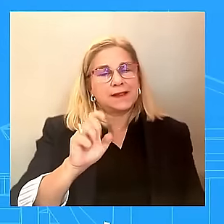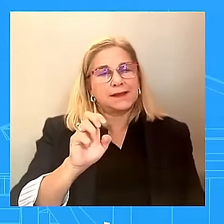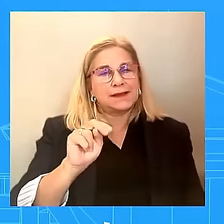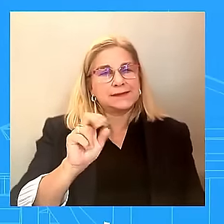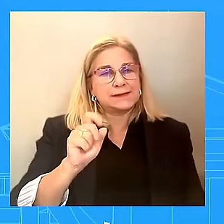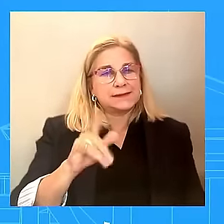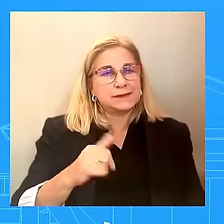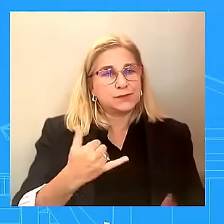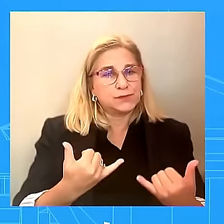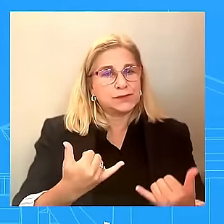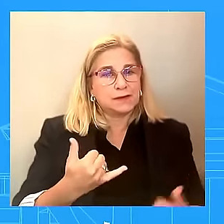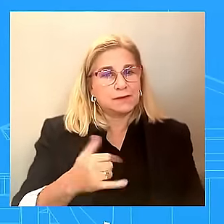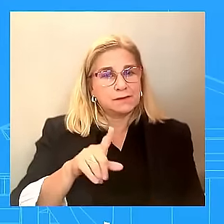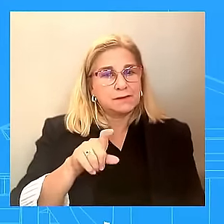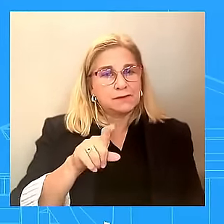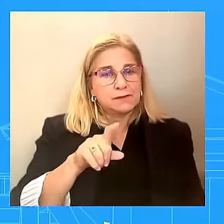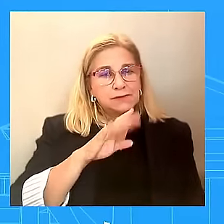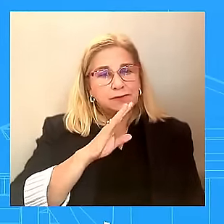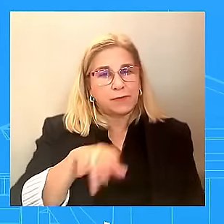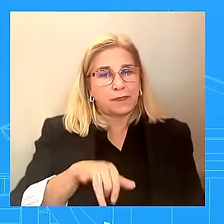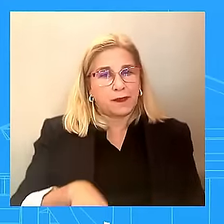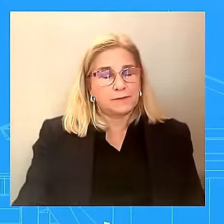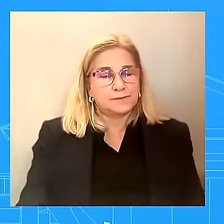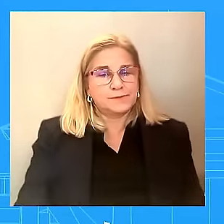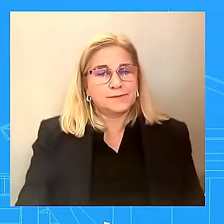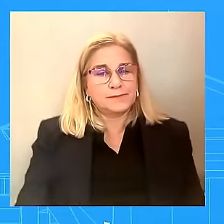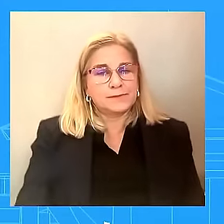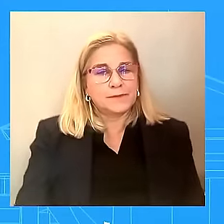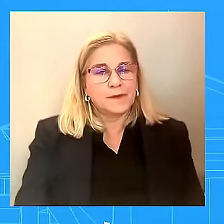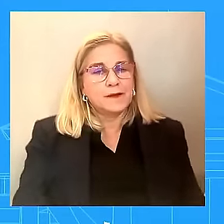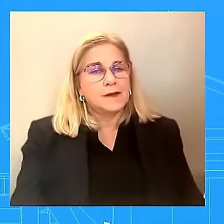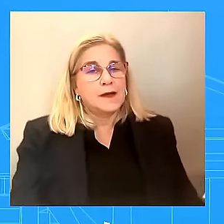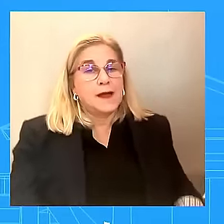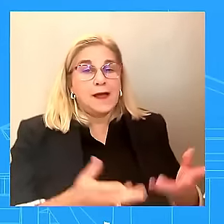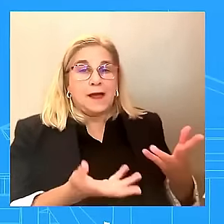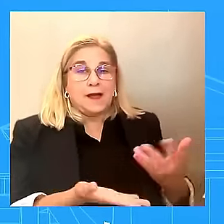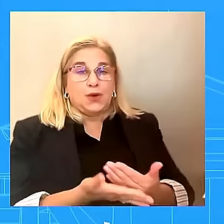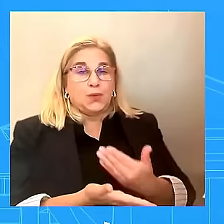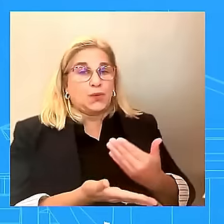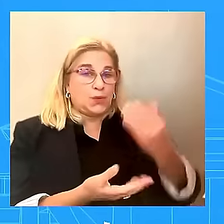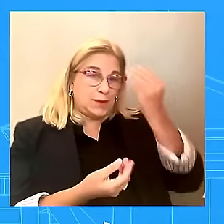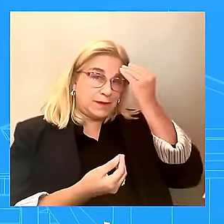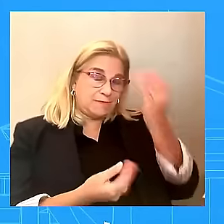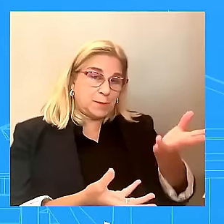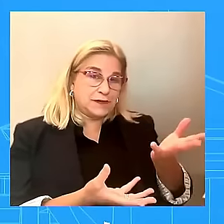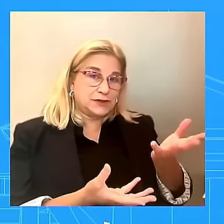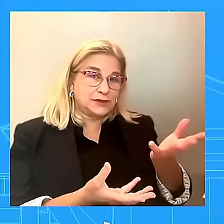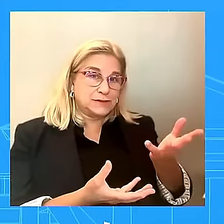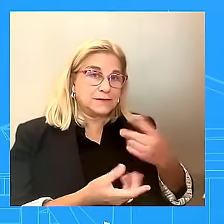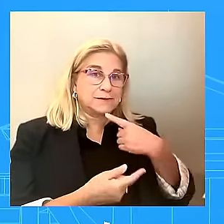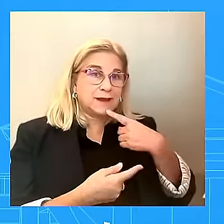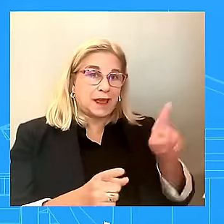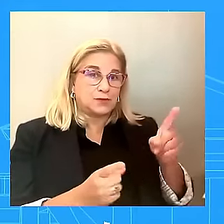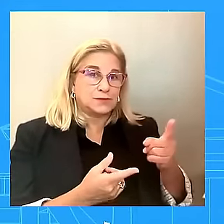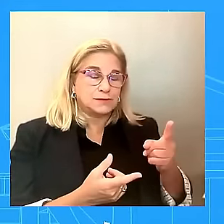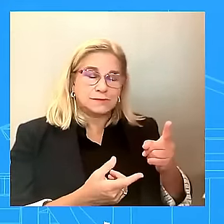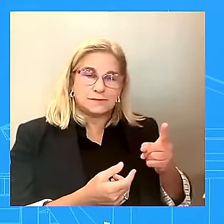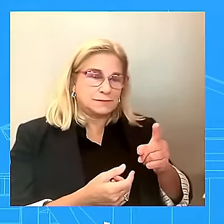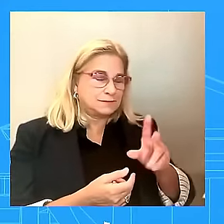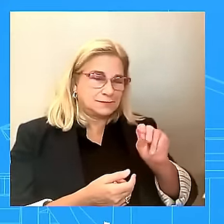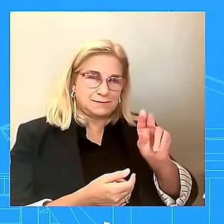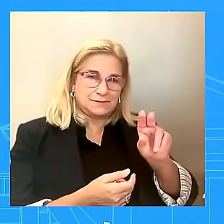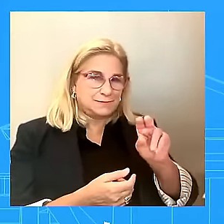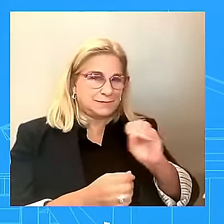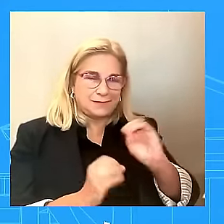not expecting any new announcements. That is something that I'm going to be clear about. What our focus here is is that we are